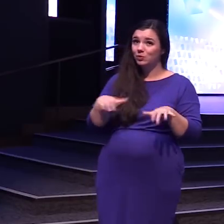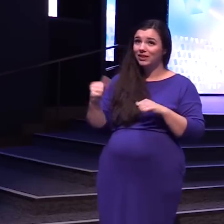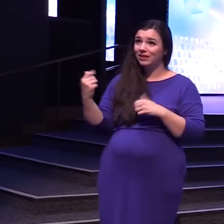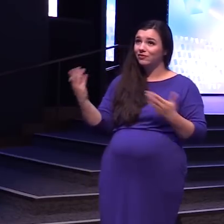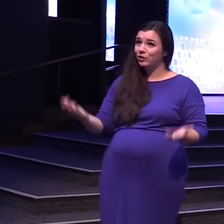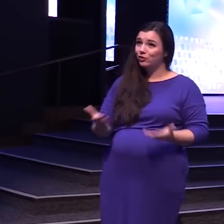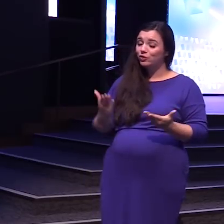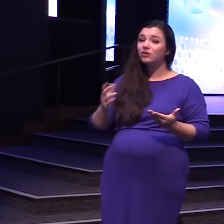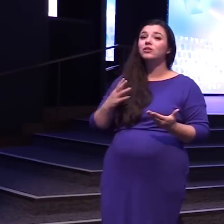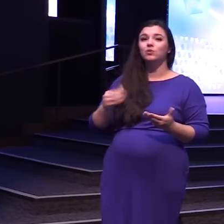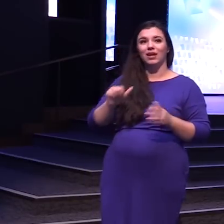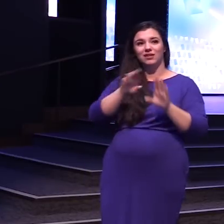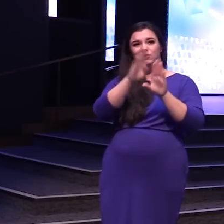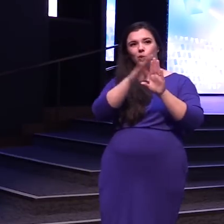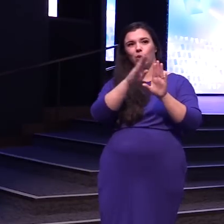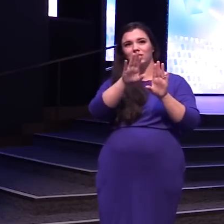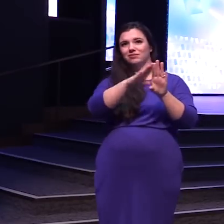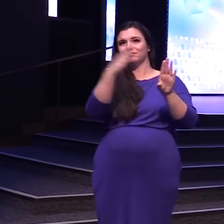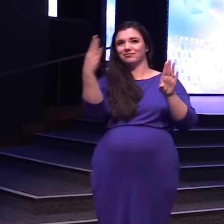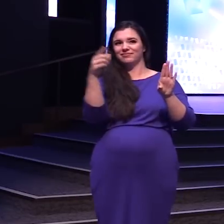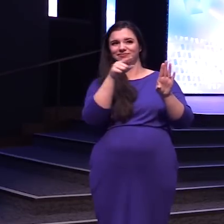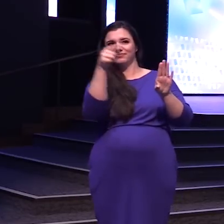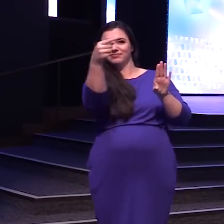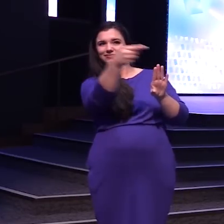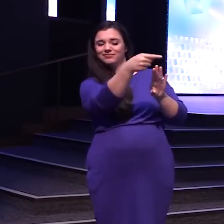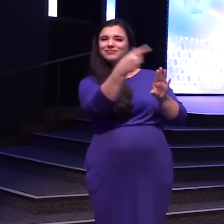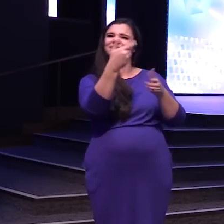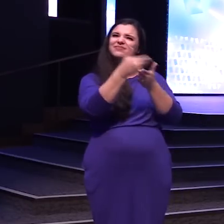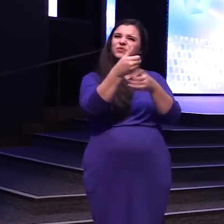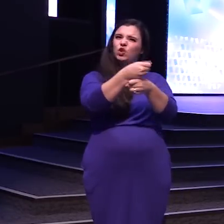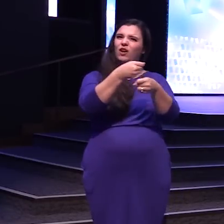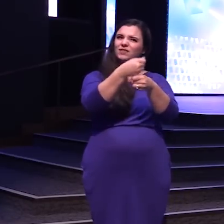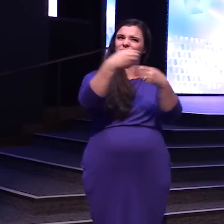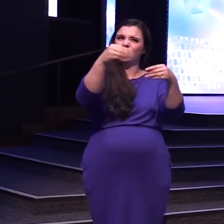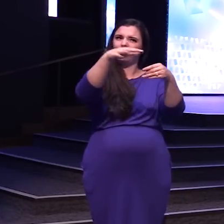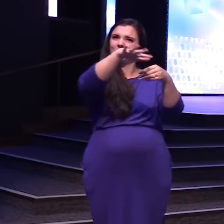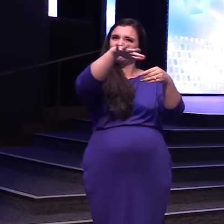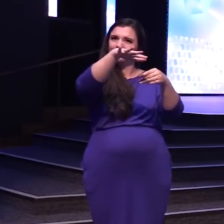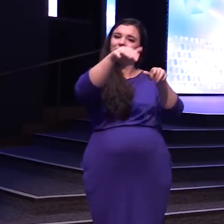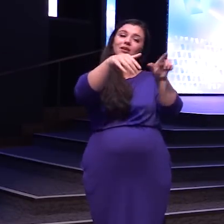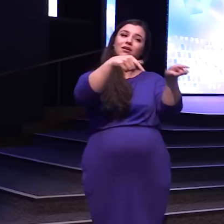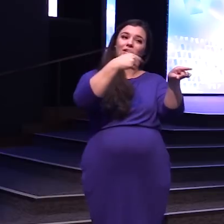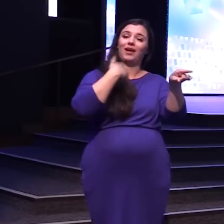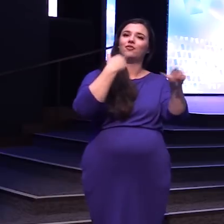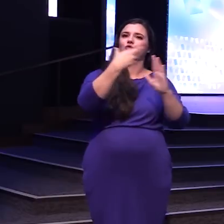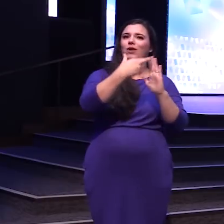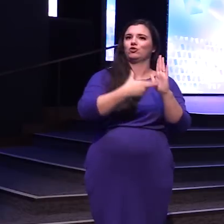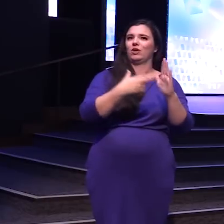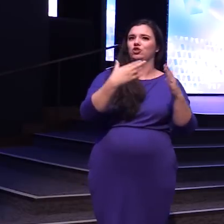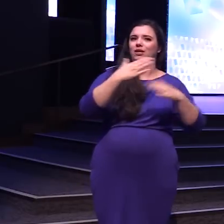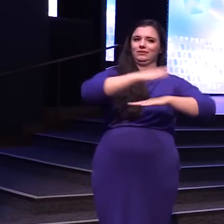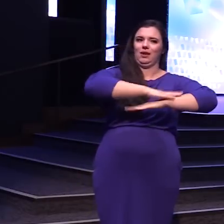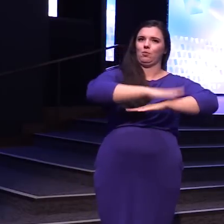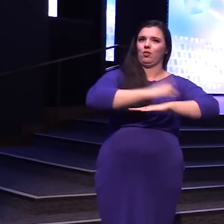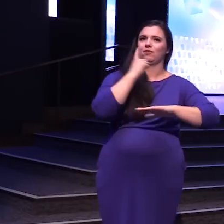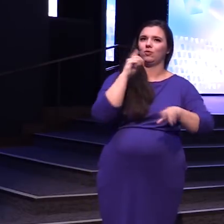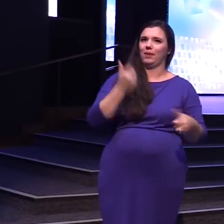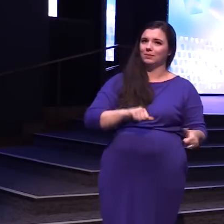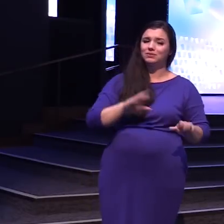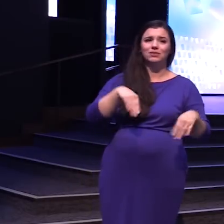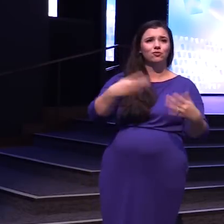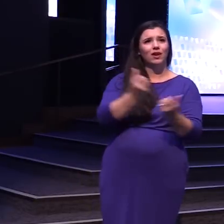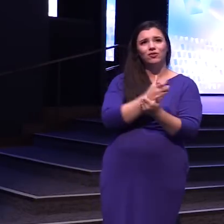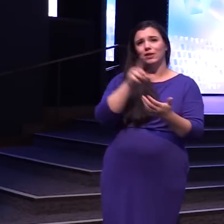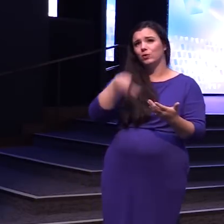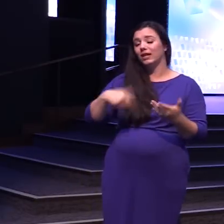Here Is You Can Go Out Of These Doors Towards The Cafe You'll See A Registration Booth For Baptism We'll Give You Everything You Need We Have The